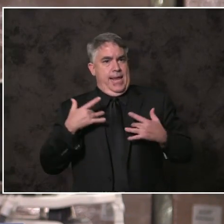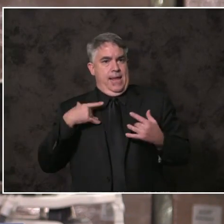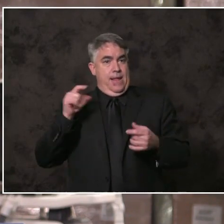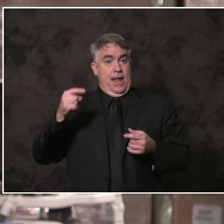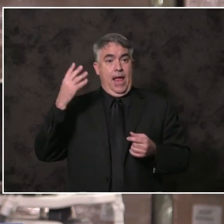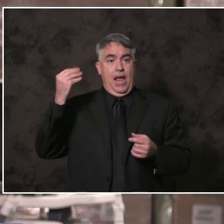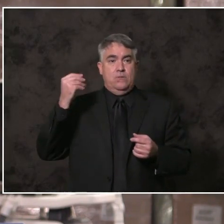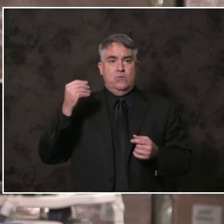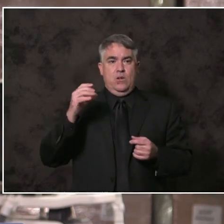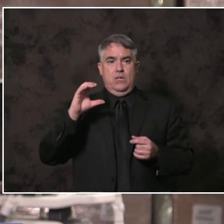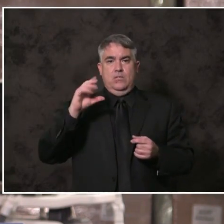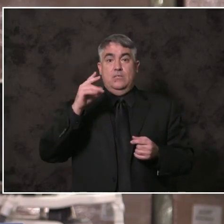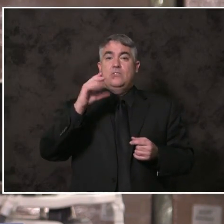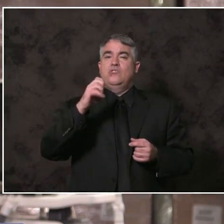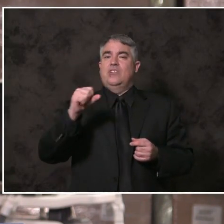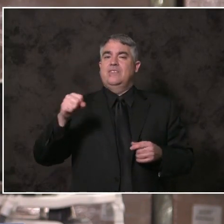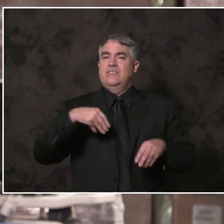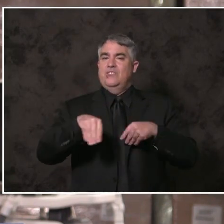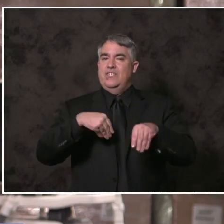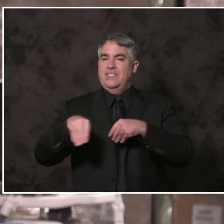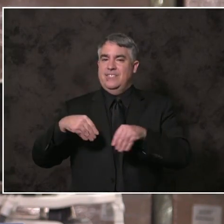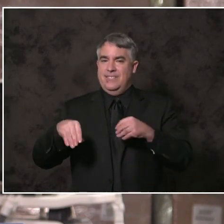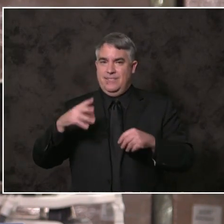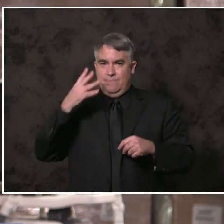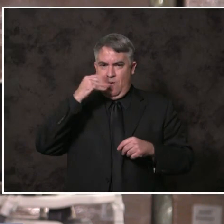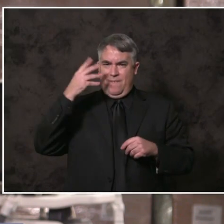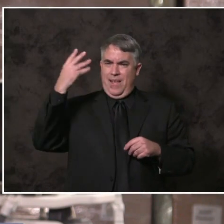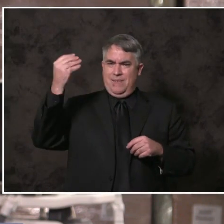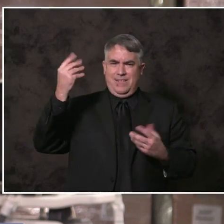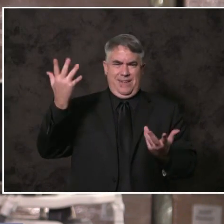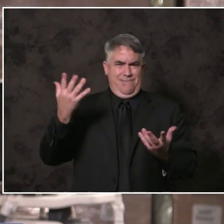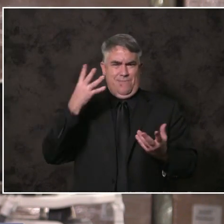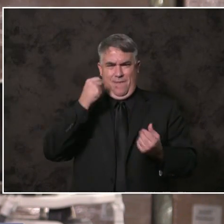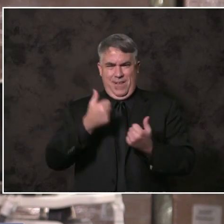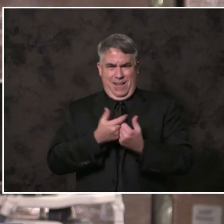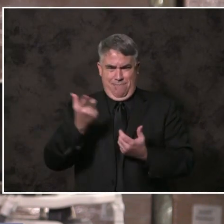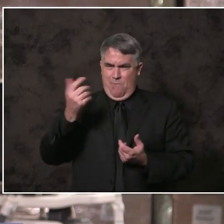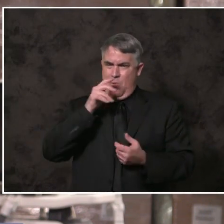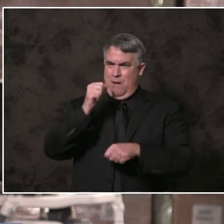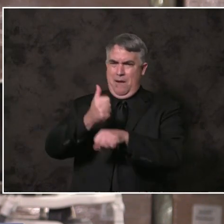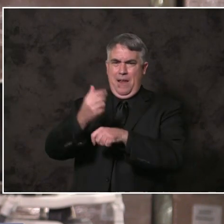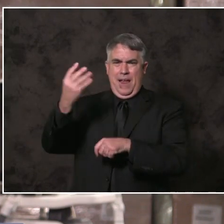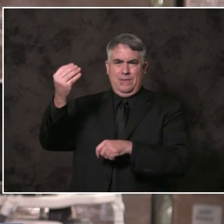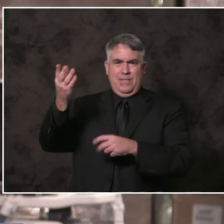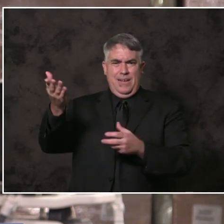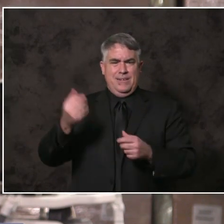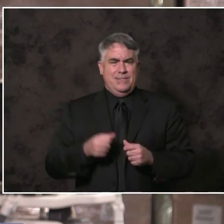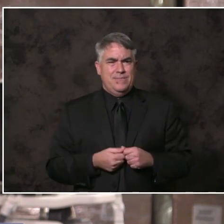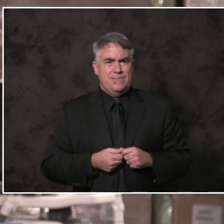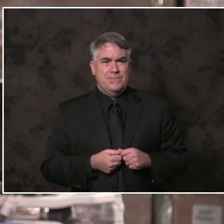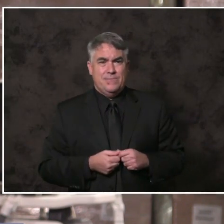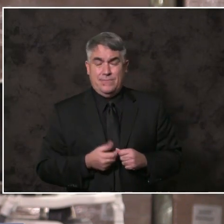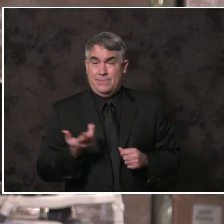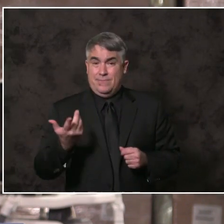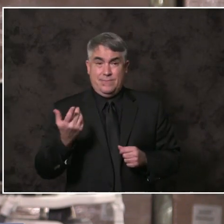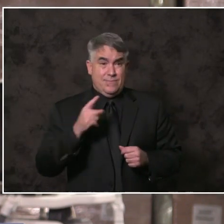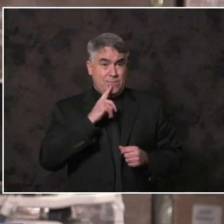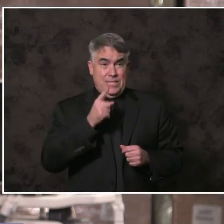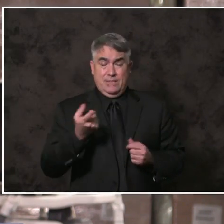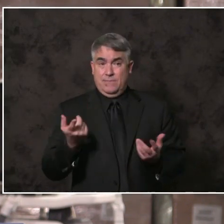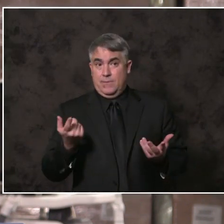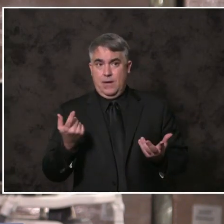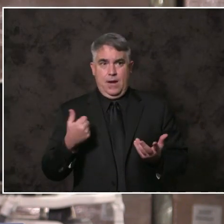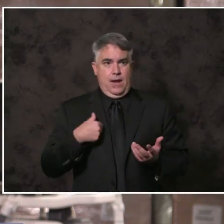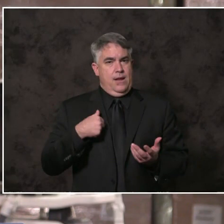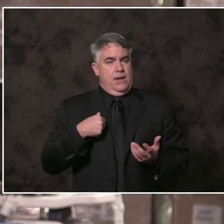tables to bring a beautiful game into our beautiful outdoors. And keep geeking out with me for a minute here,